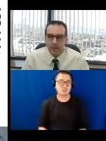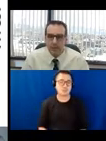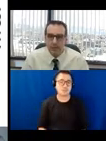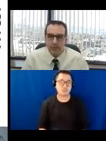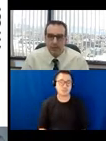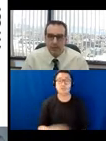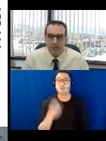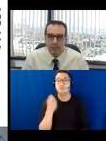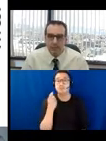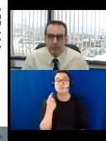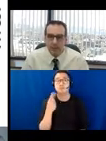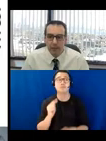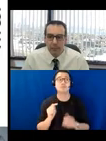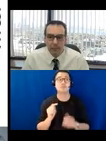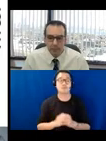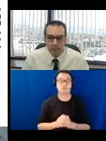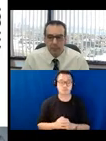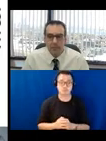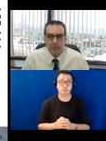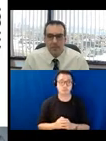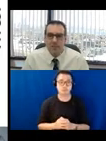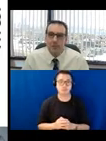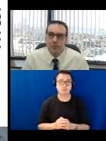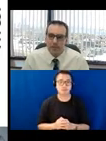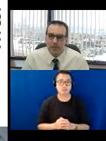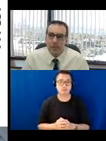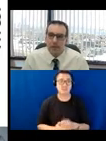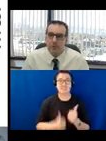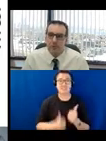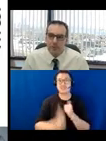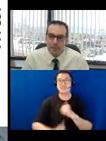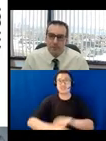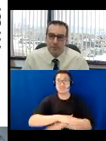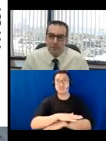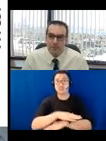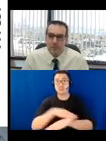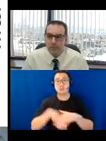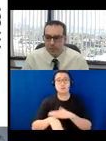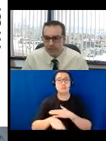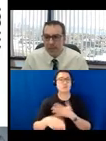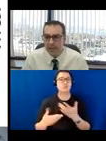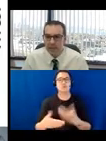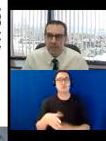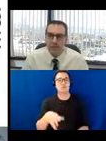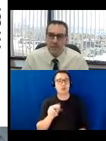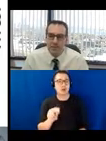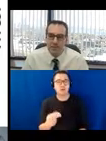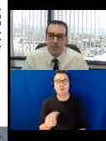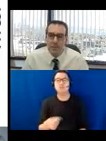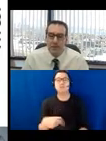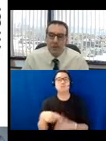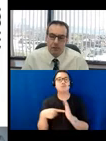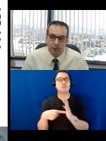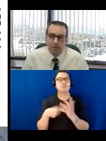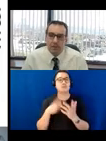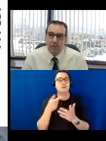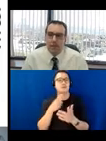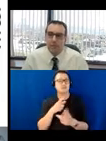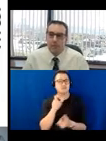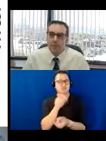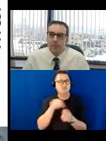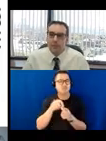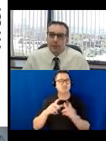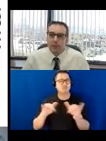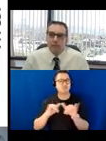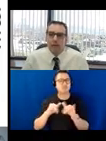table can be considered accessible. needs to have proper depths. So you can see 19 inches to the graphic on